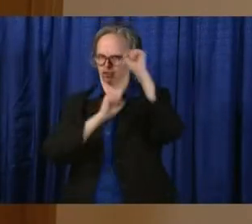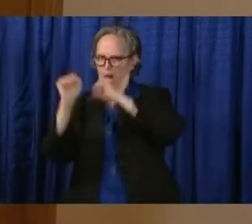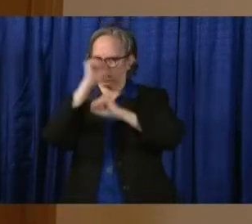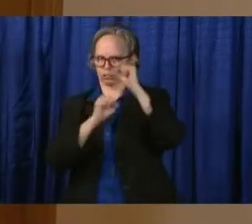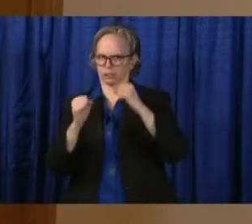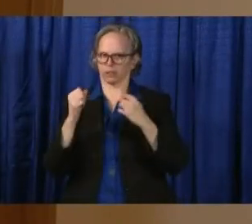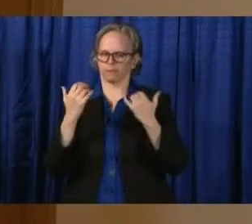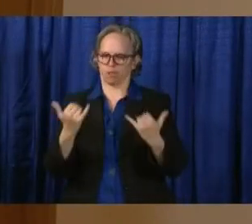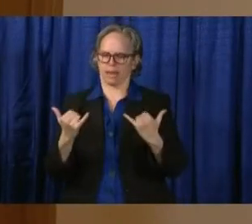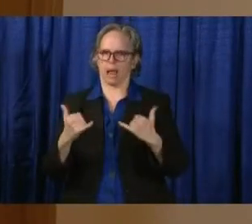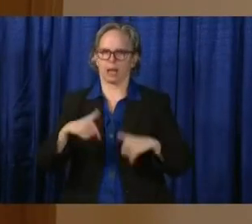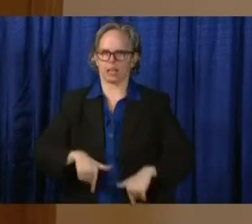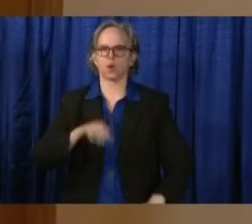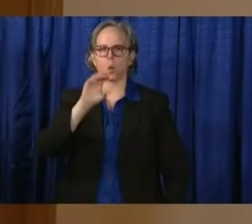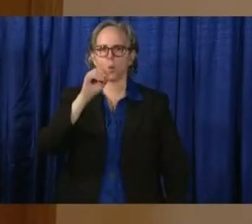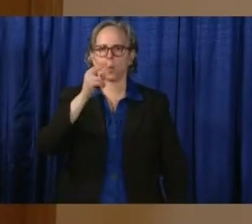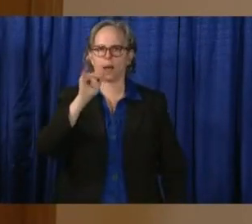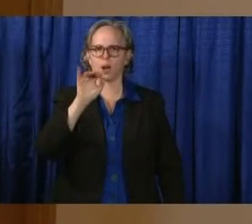Thank you. Thank you.